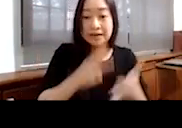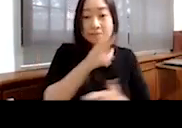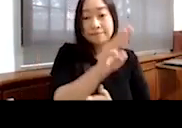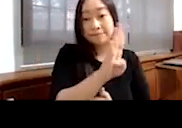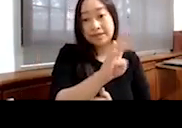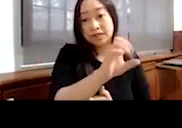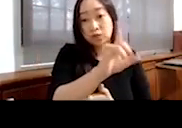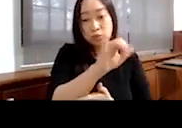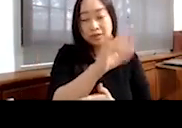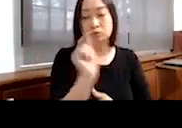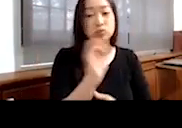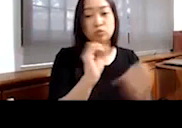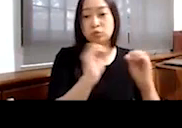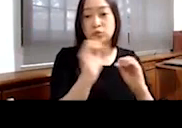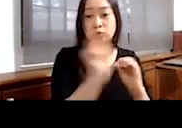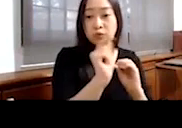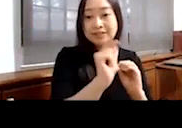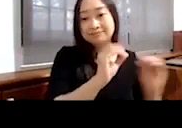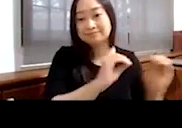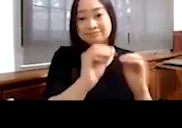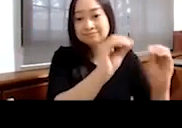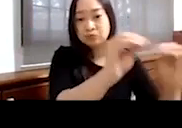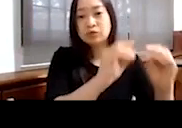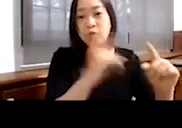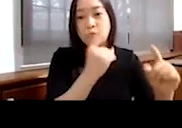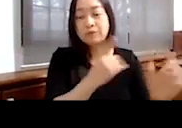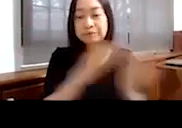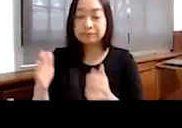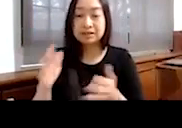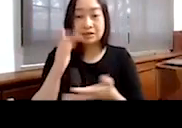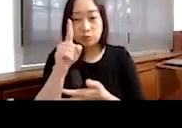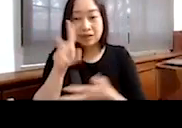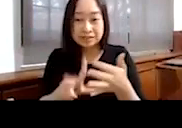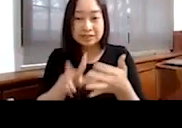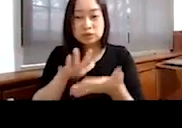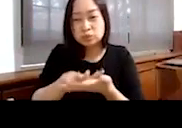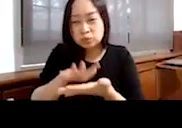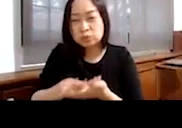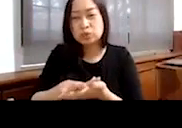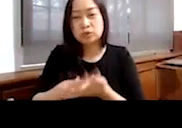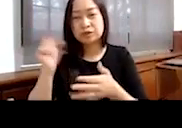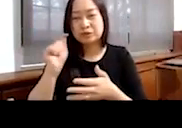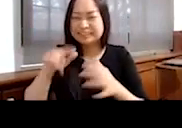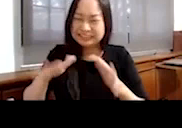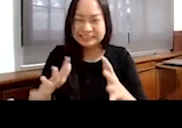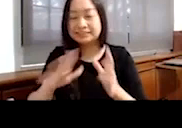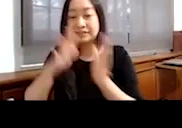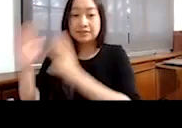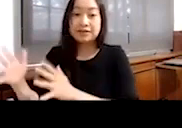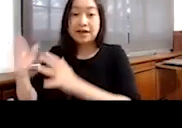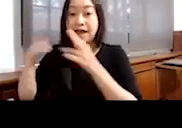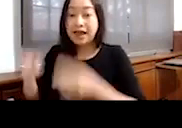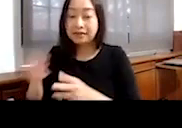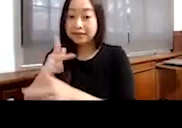no toilet facilities at all. One third of schools have very poor sanitary conditions. Health care is also in the form of